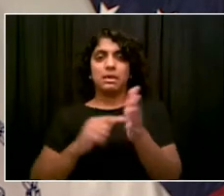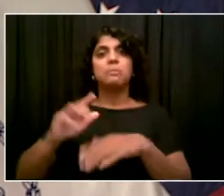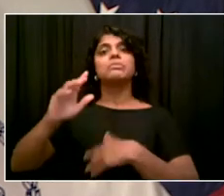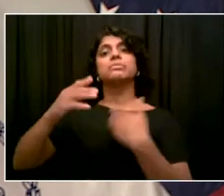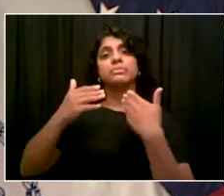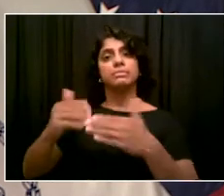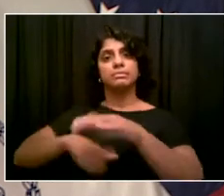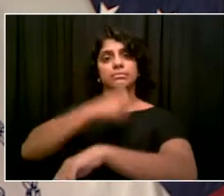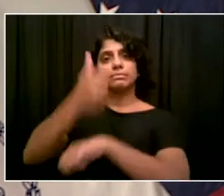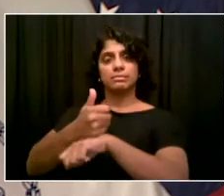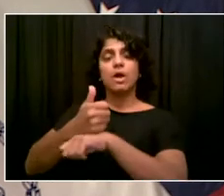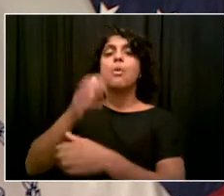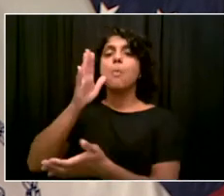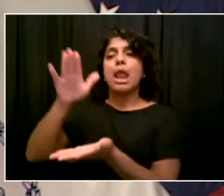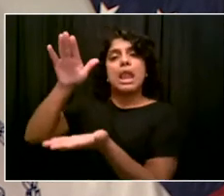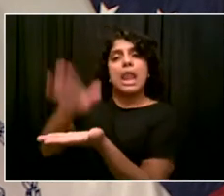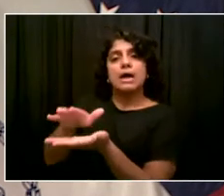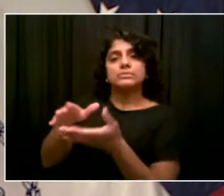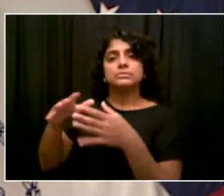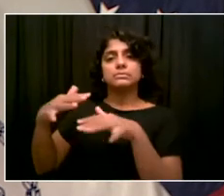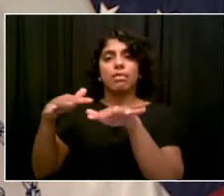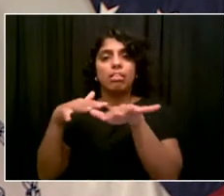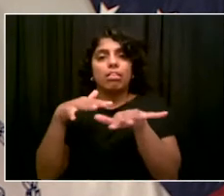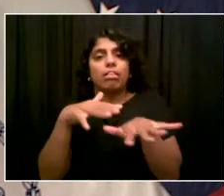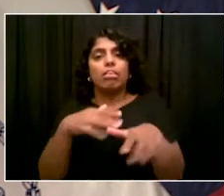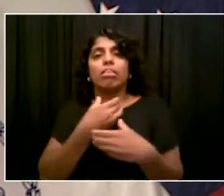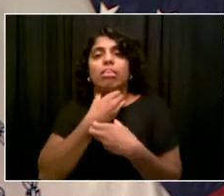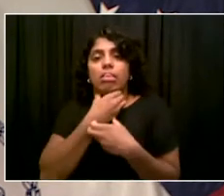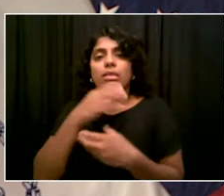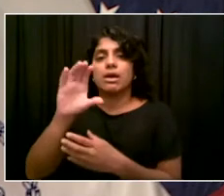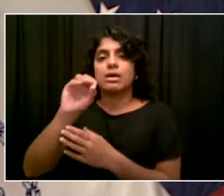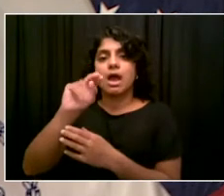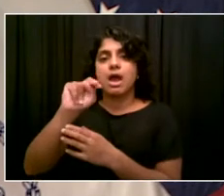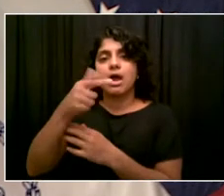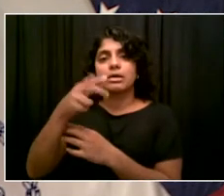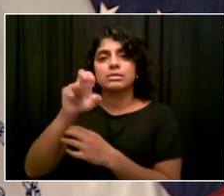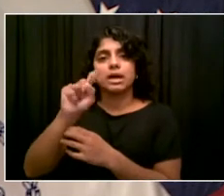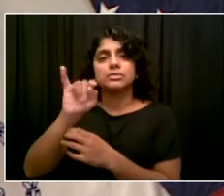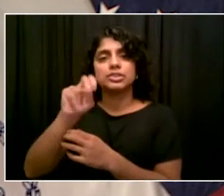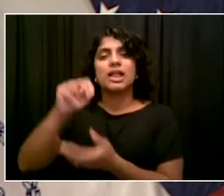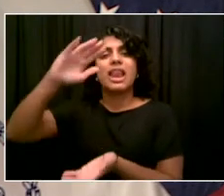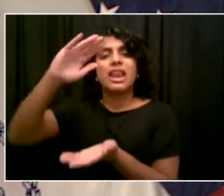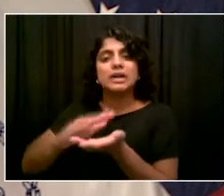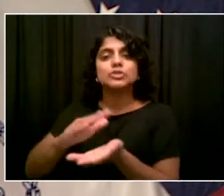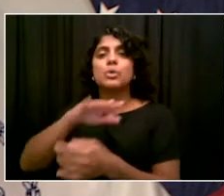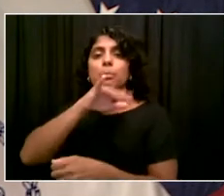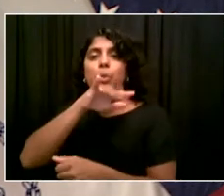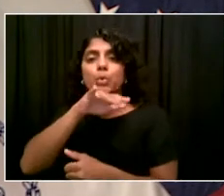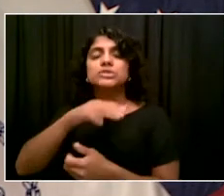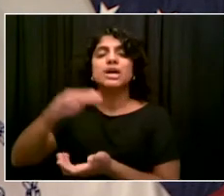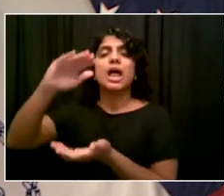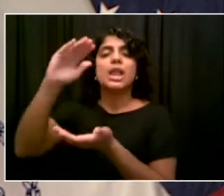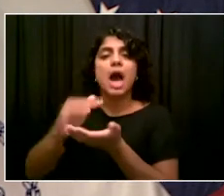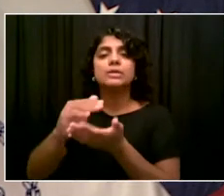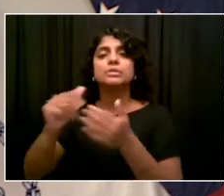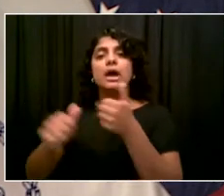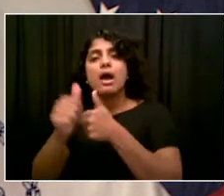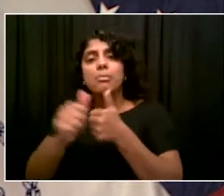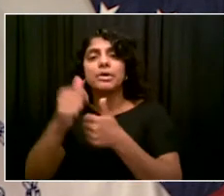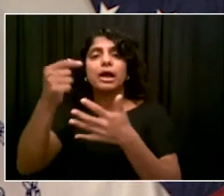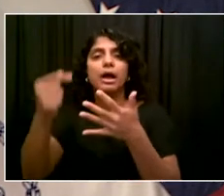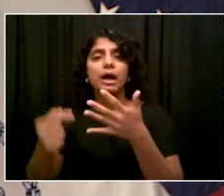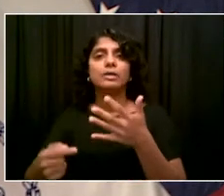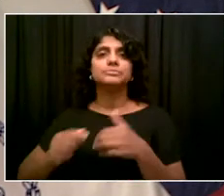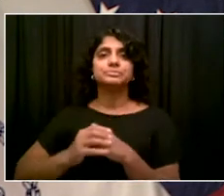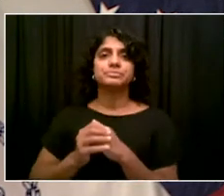we were previously dealing with, the previous administration, obviously have been cleared away. But I've got to get you an exact